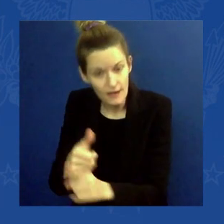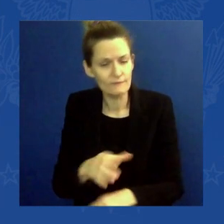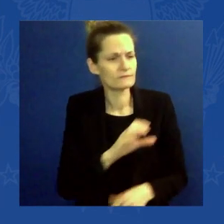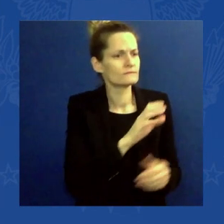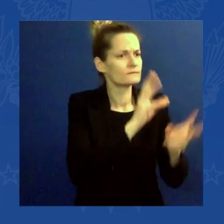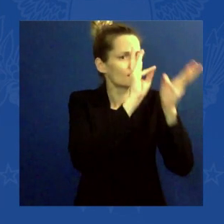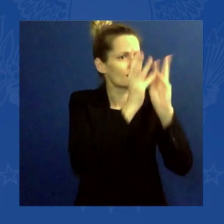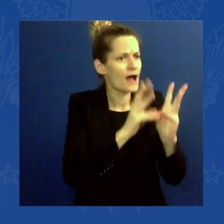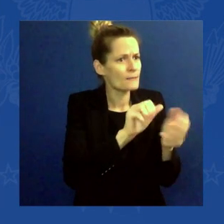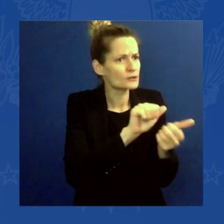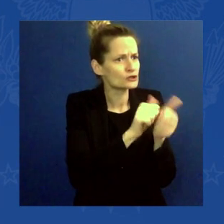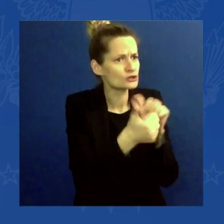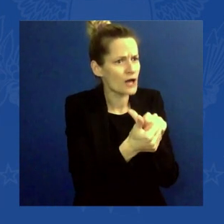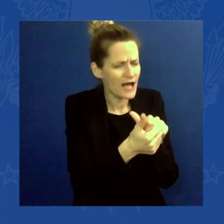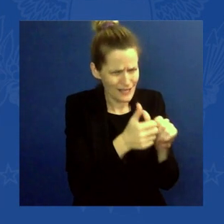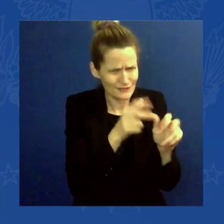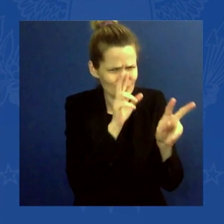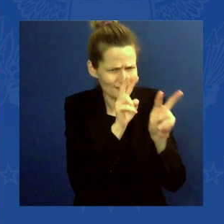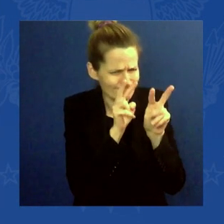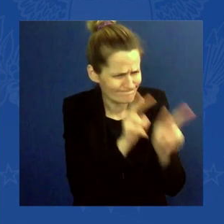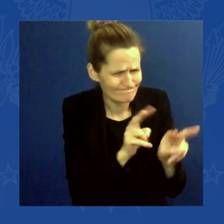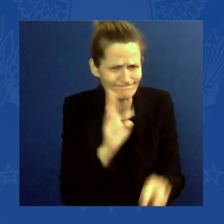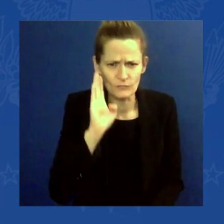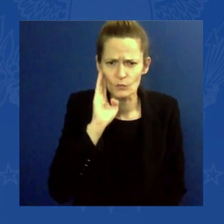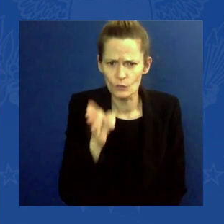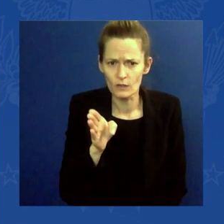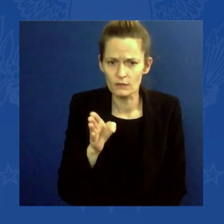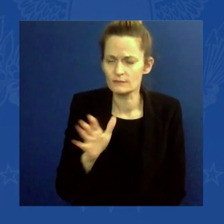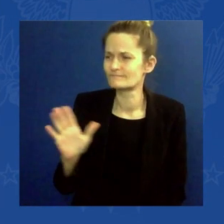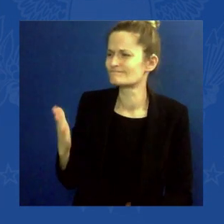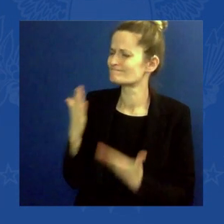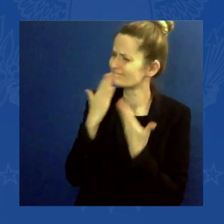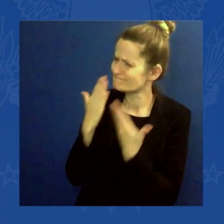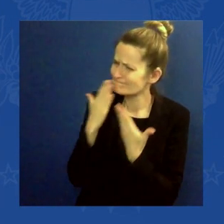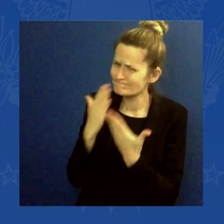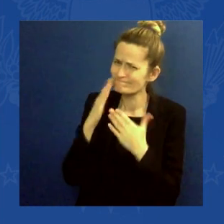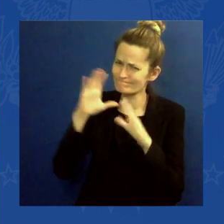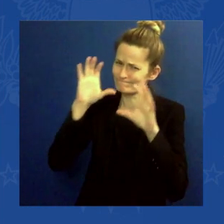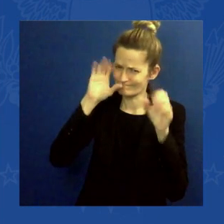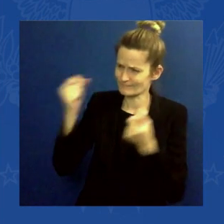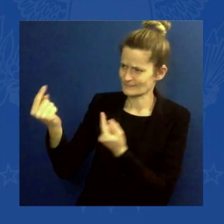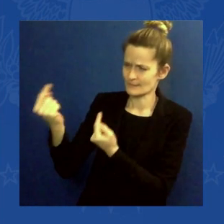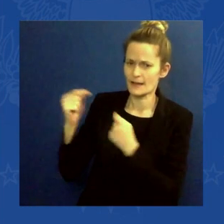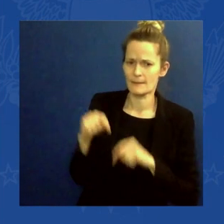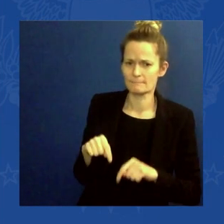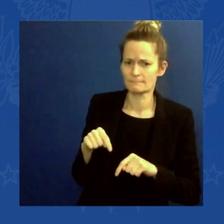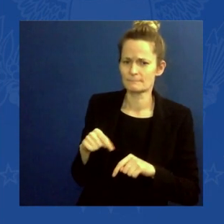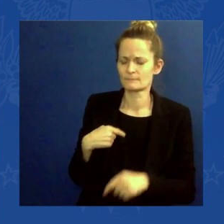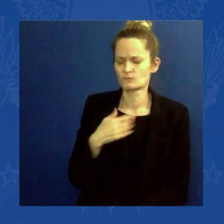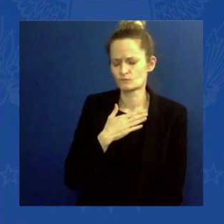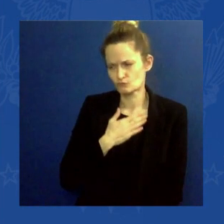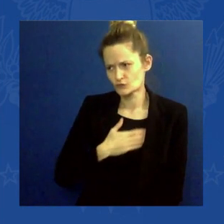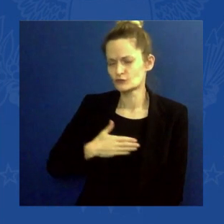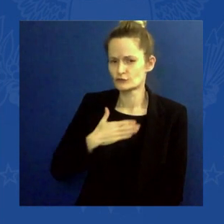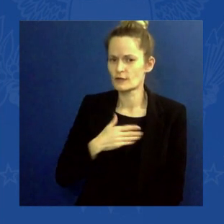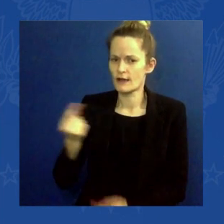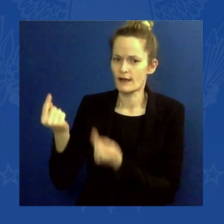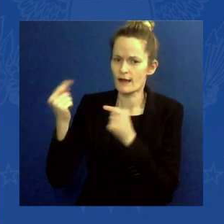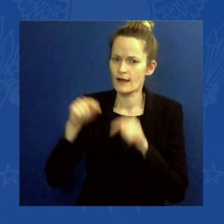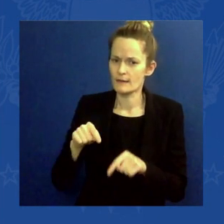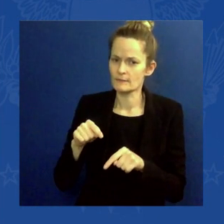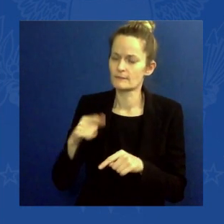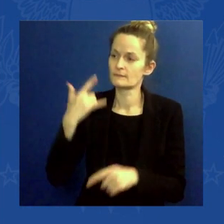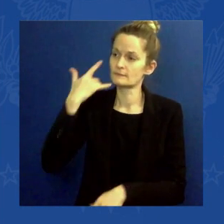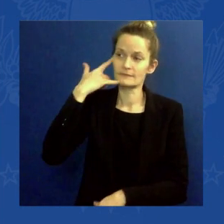Californians strong, that you took the time to be here. But as I began, let me end by saying this is